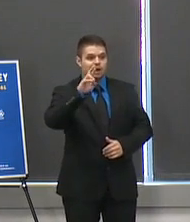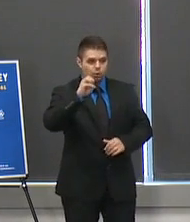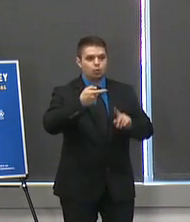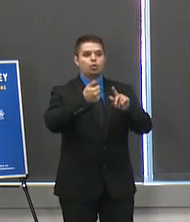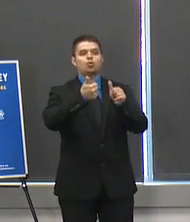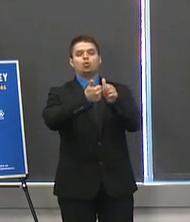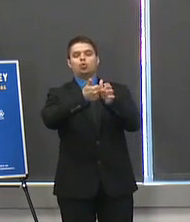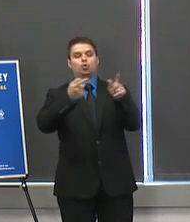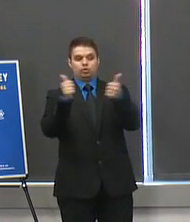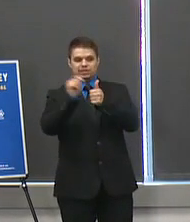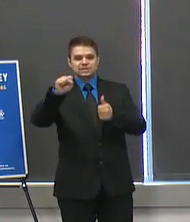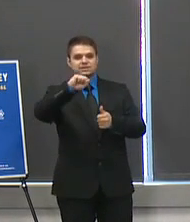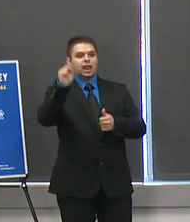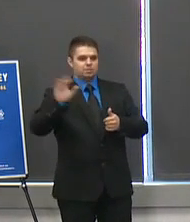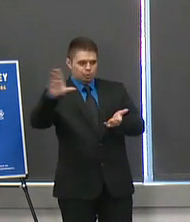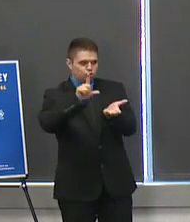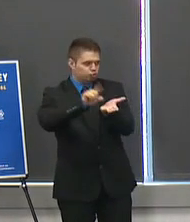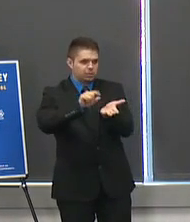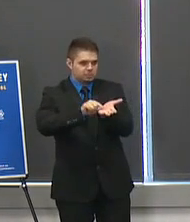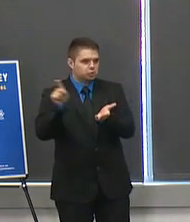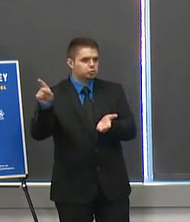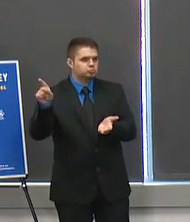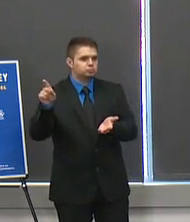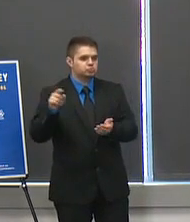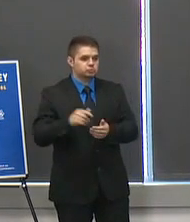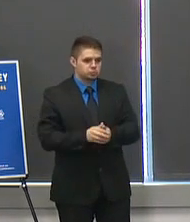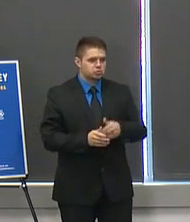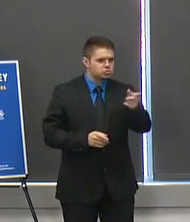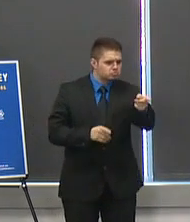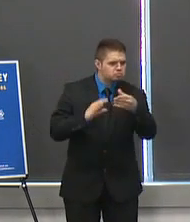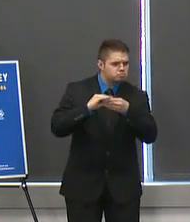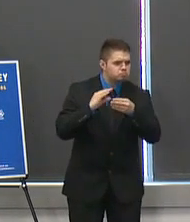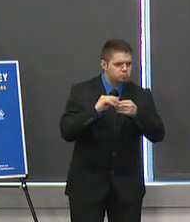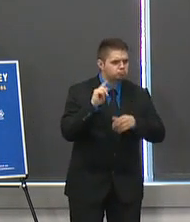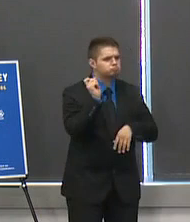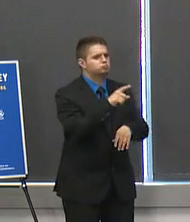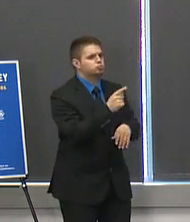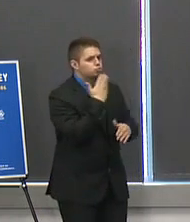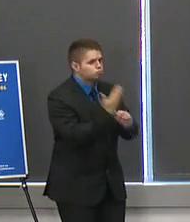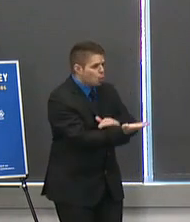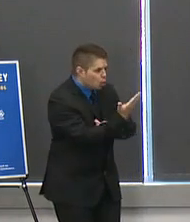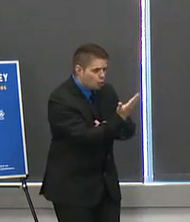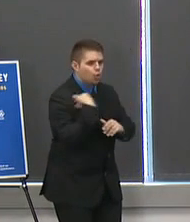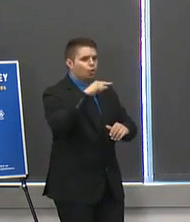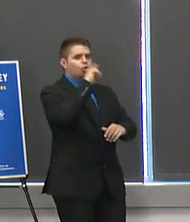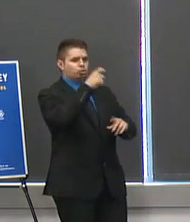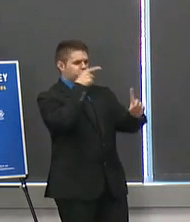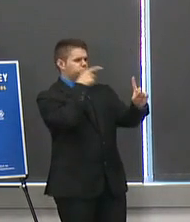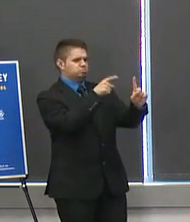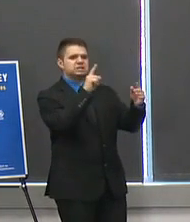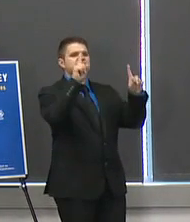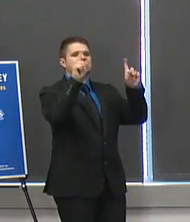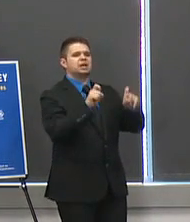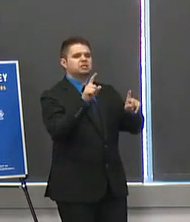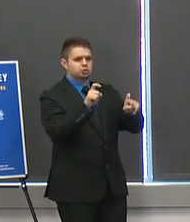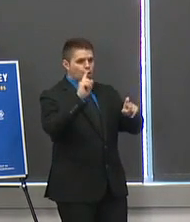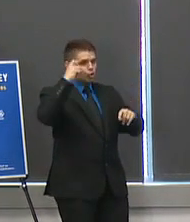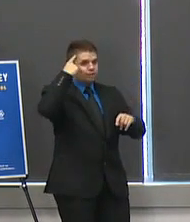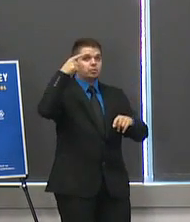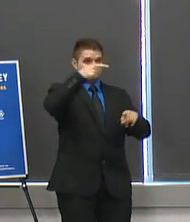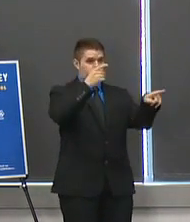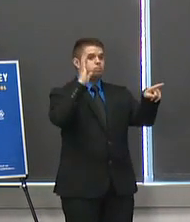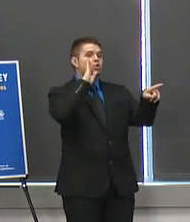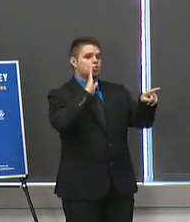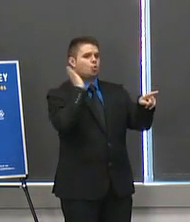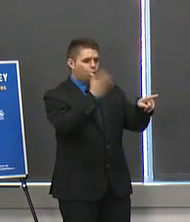good morning i have a question about testing uh governor around you said that you have wanted